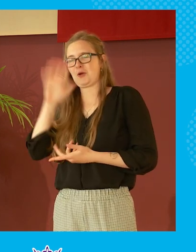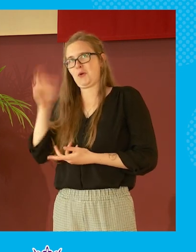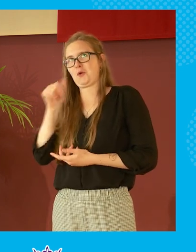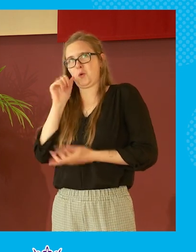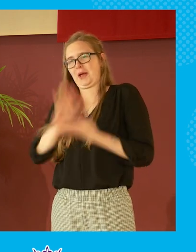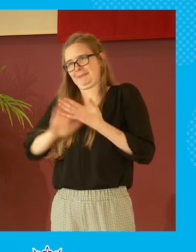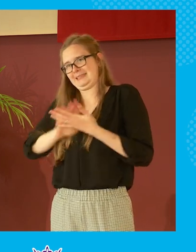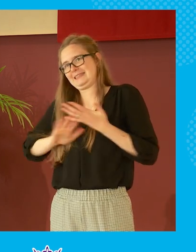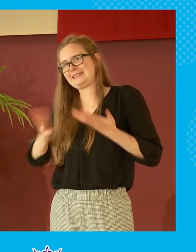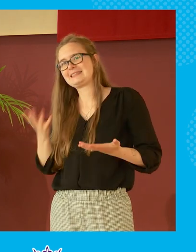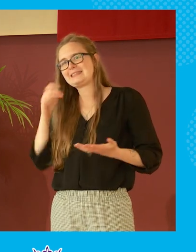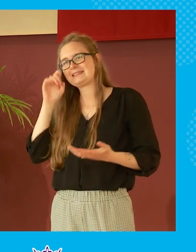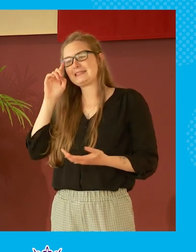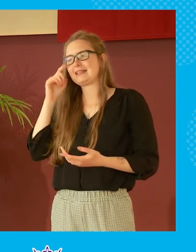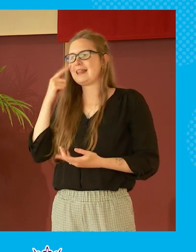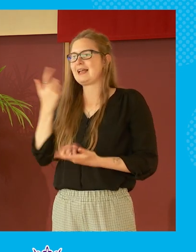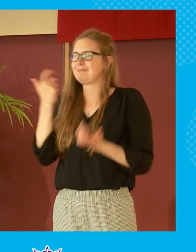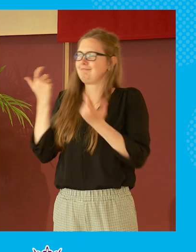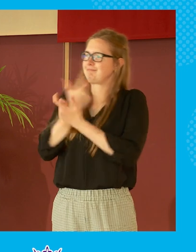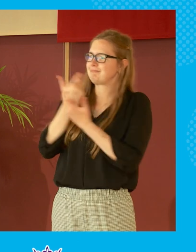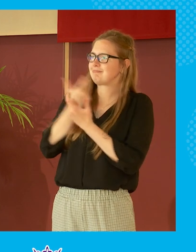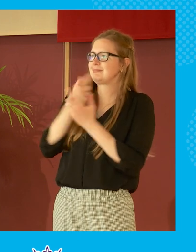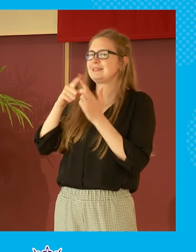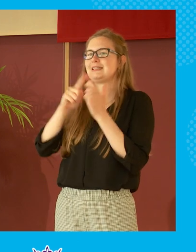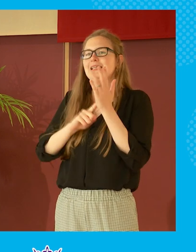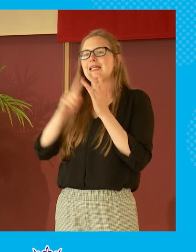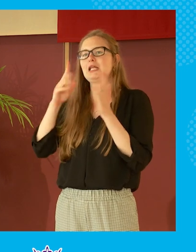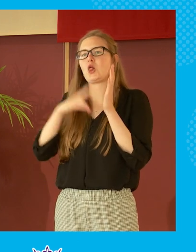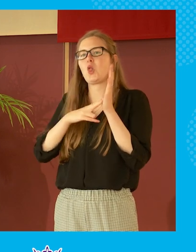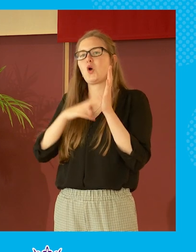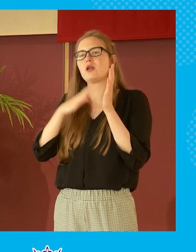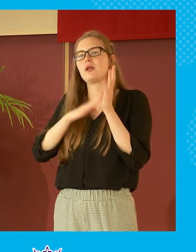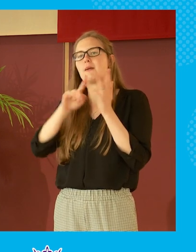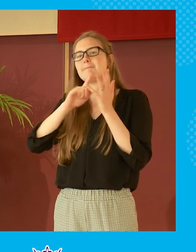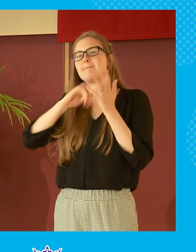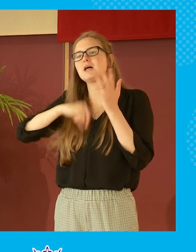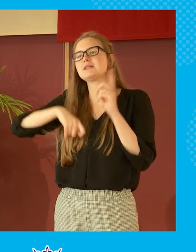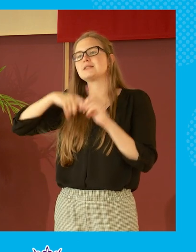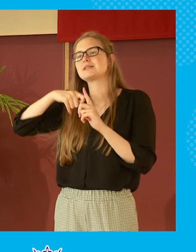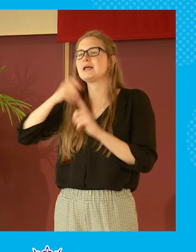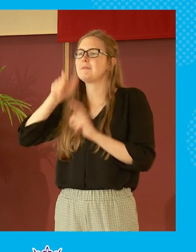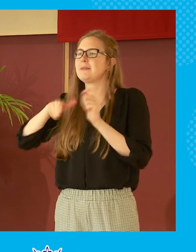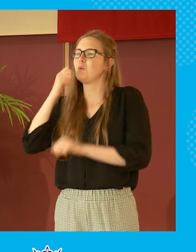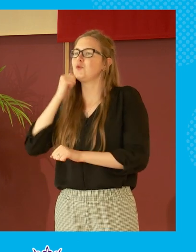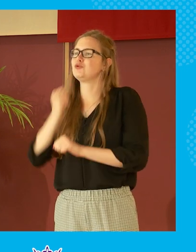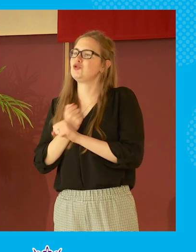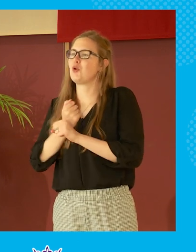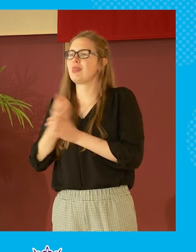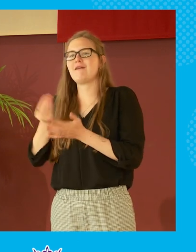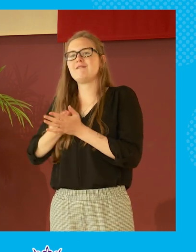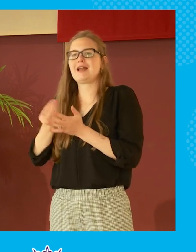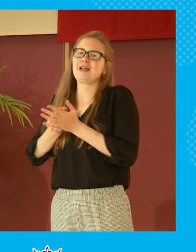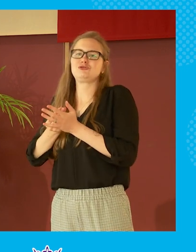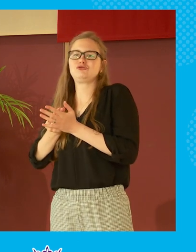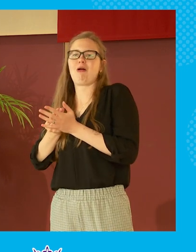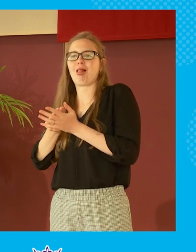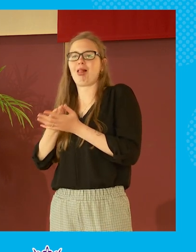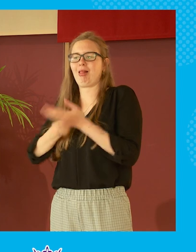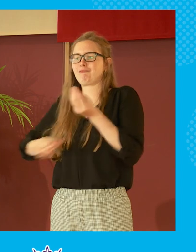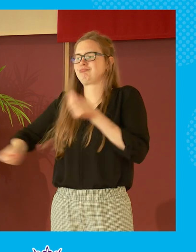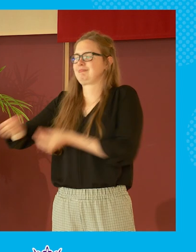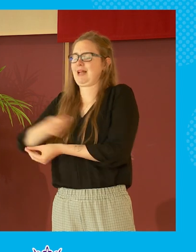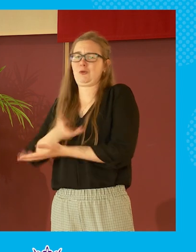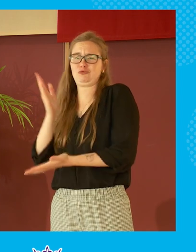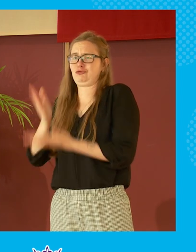um i find it absolutely hilarious that elon musk thinks his app is going to be where people do their financial transactions after his antics and i wouldn't